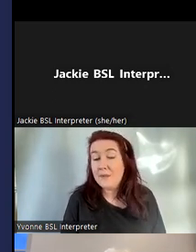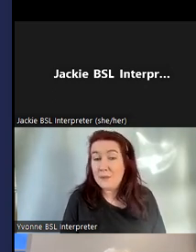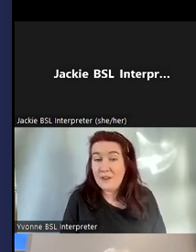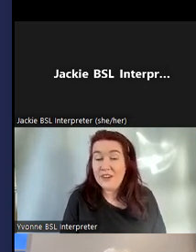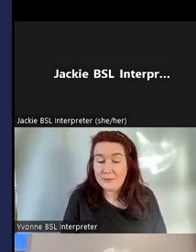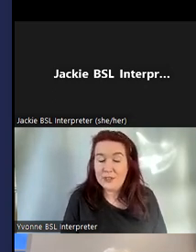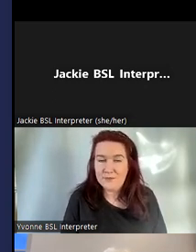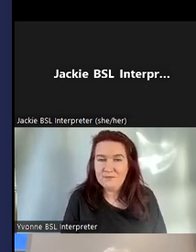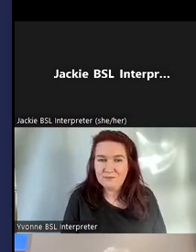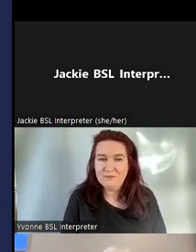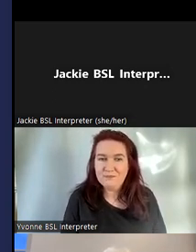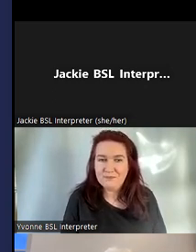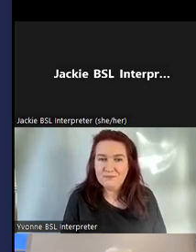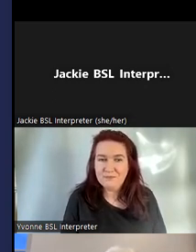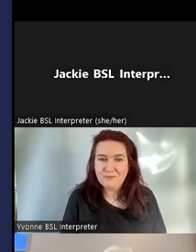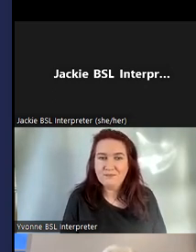we had them as part of an exhibition.